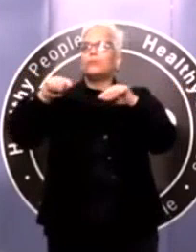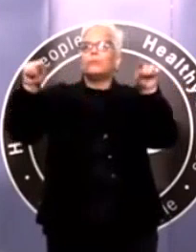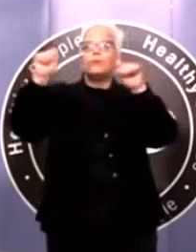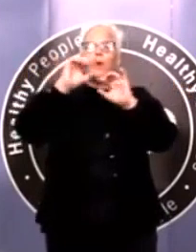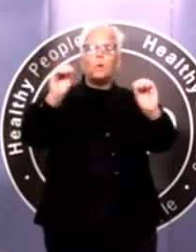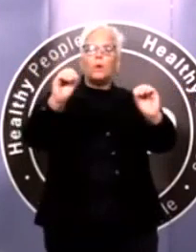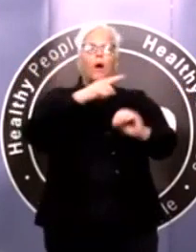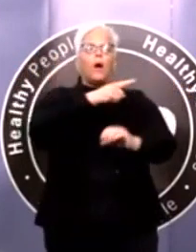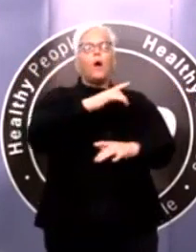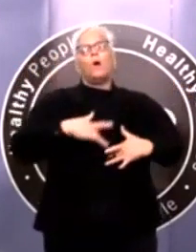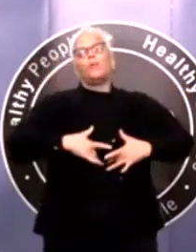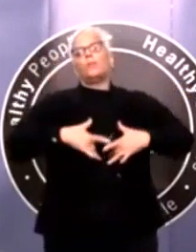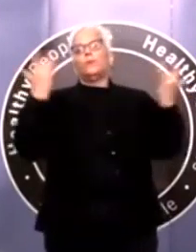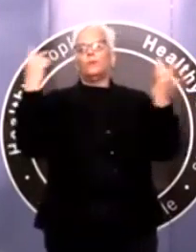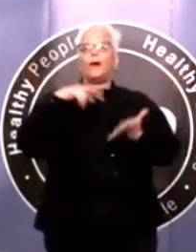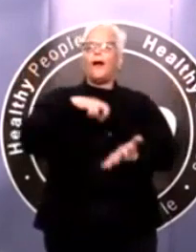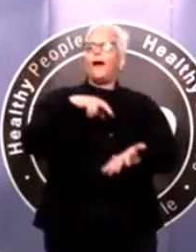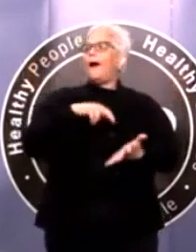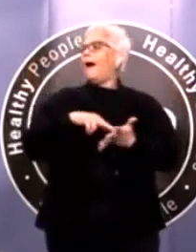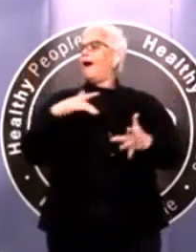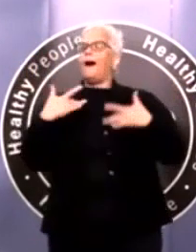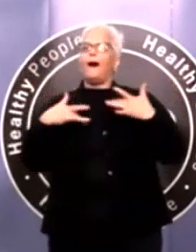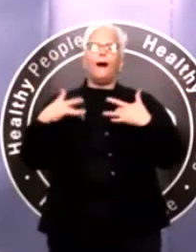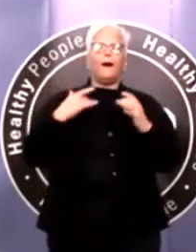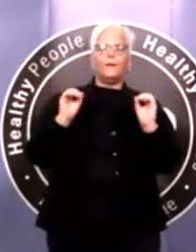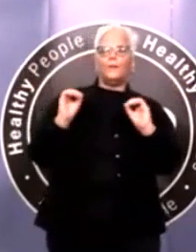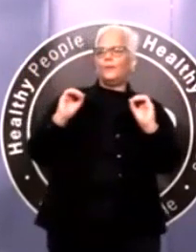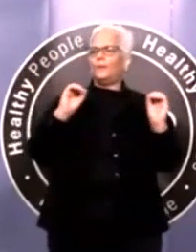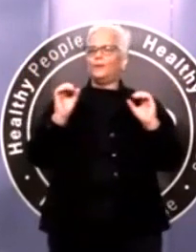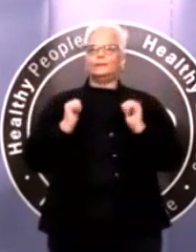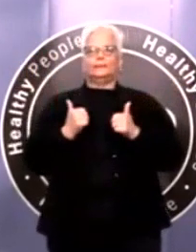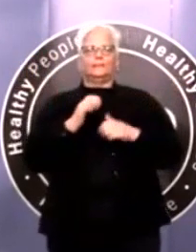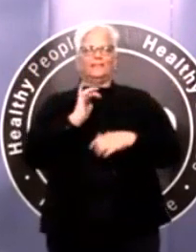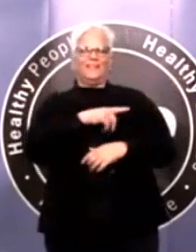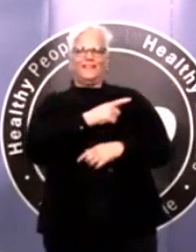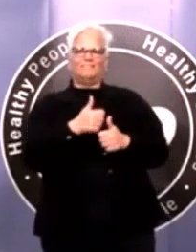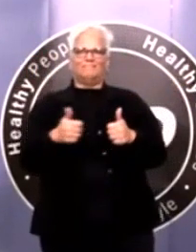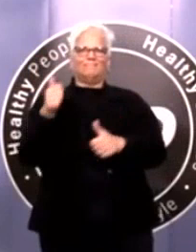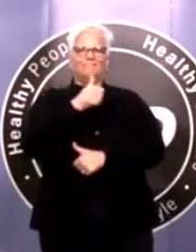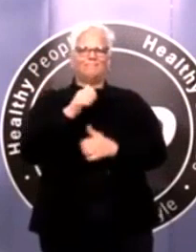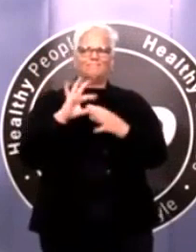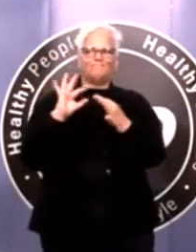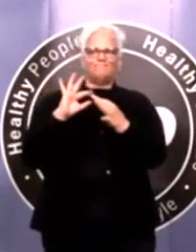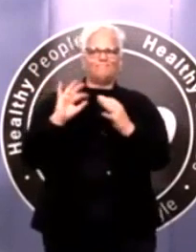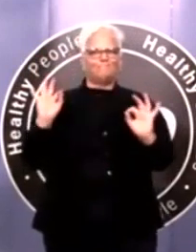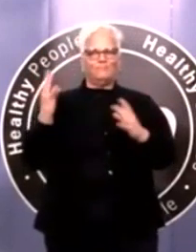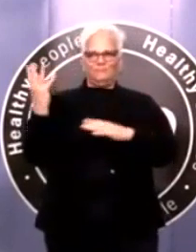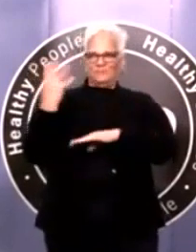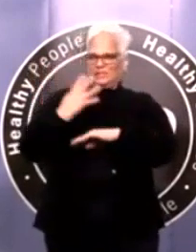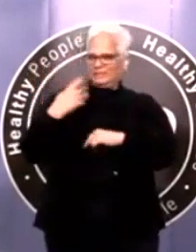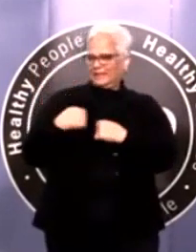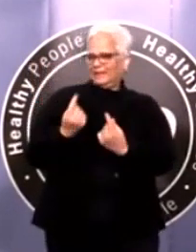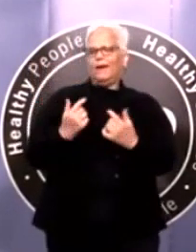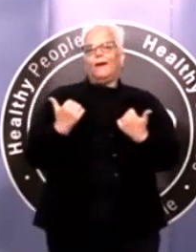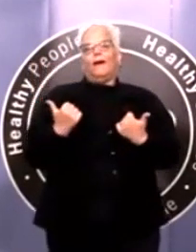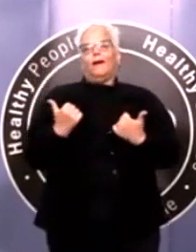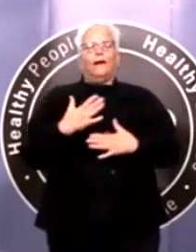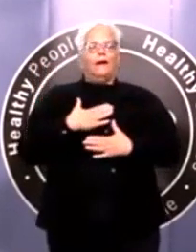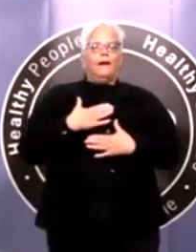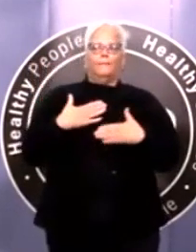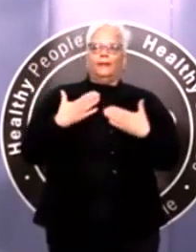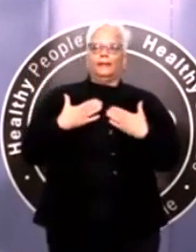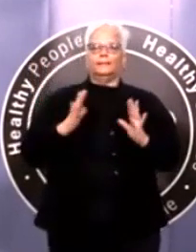And we've not seen an unusual surge in people flushing